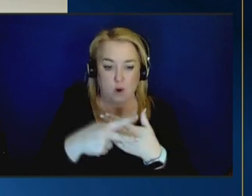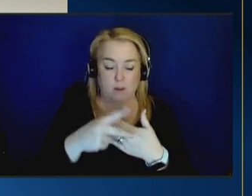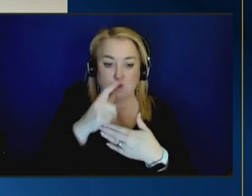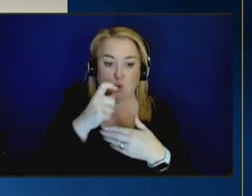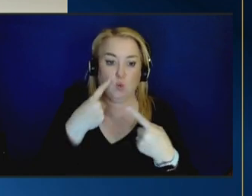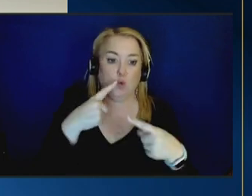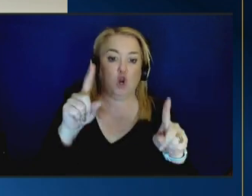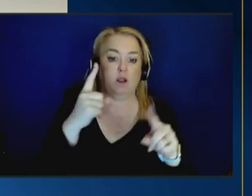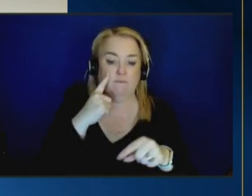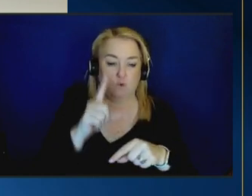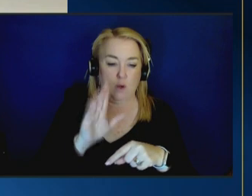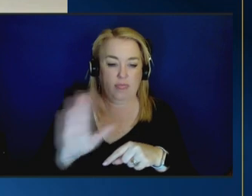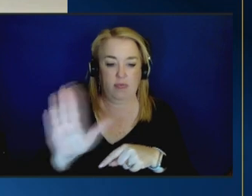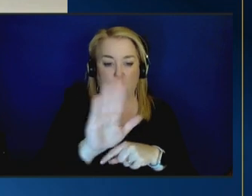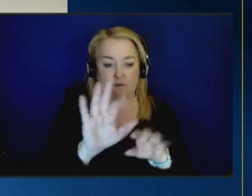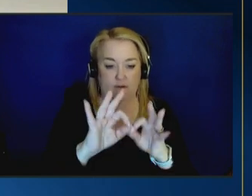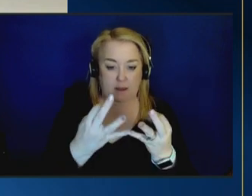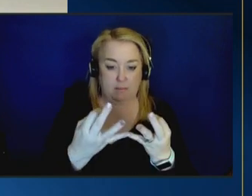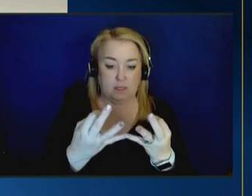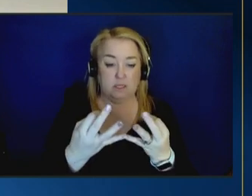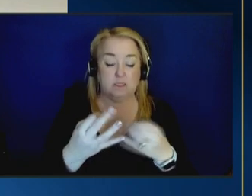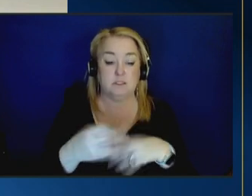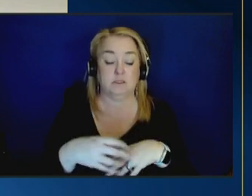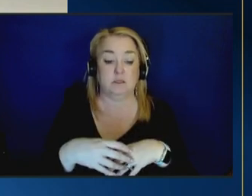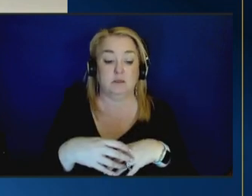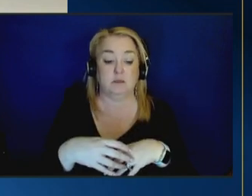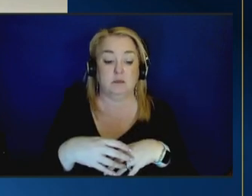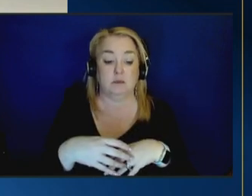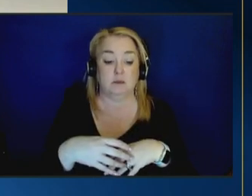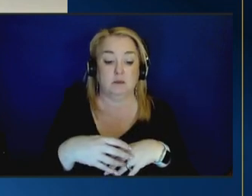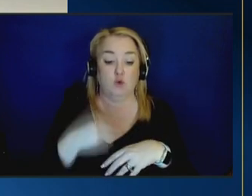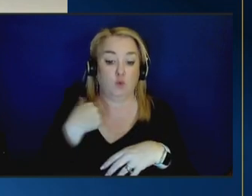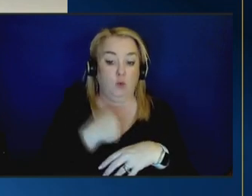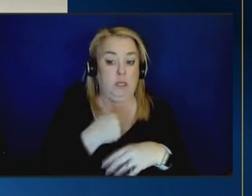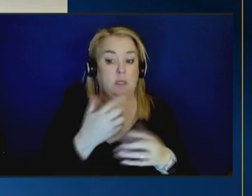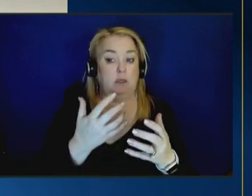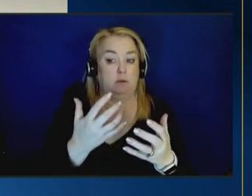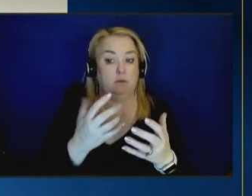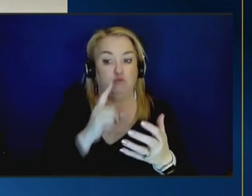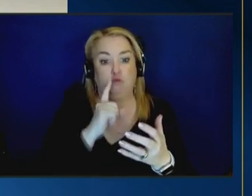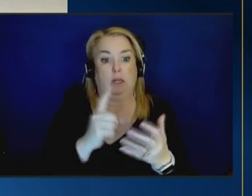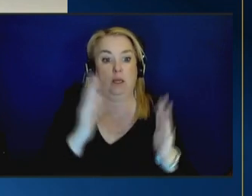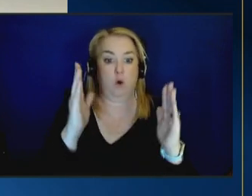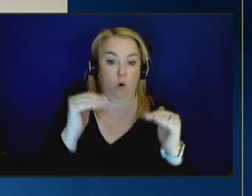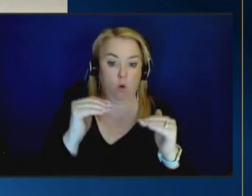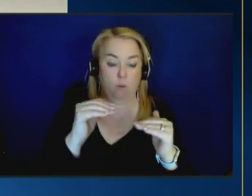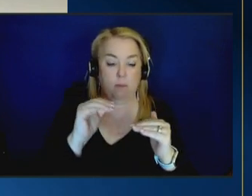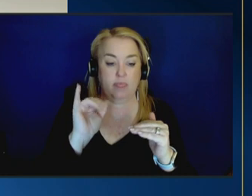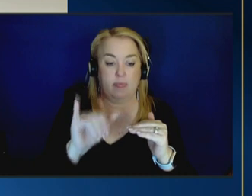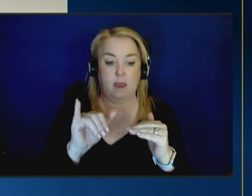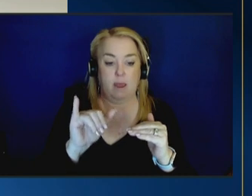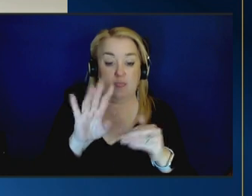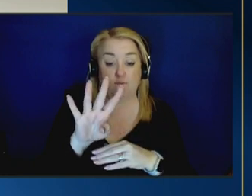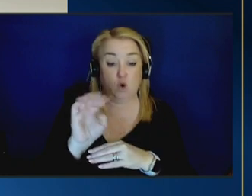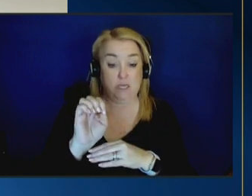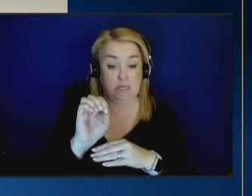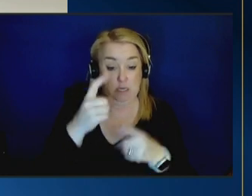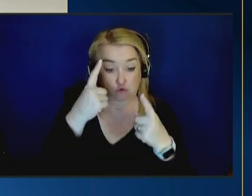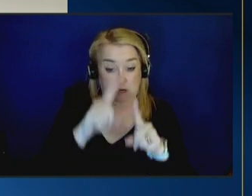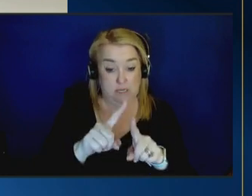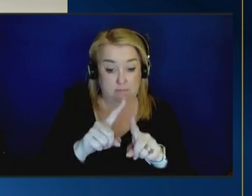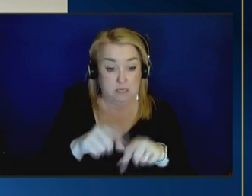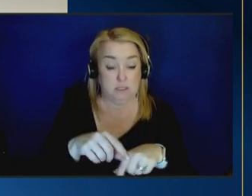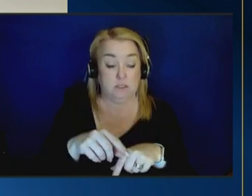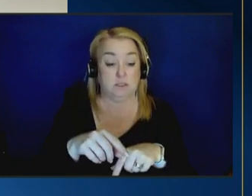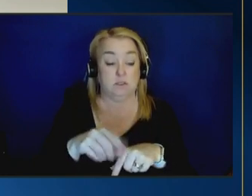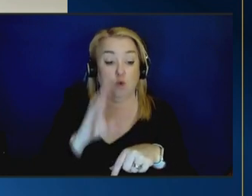families in as much as we uh we really hope that tribes that have 4e agreements uh will also